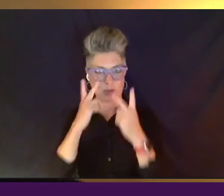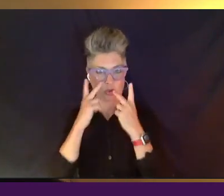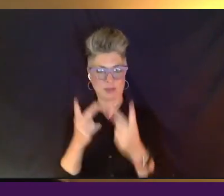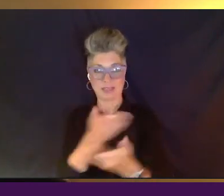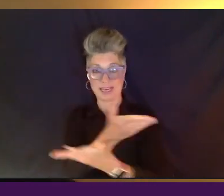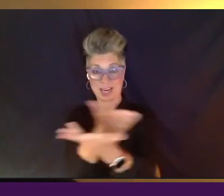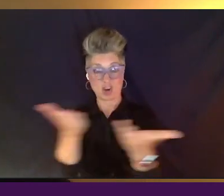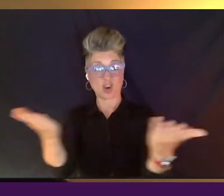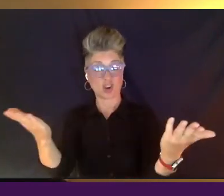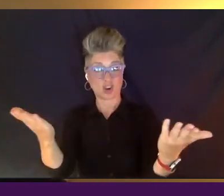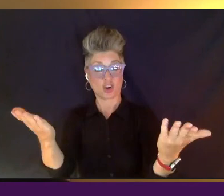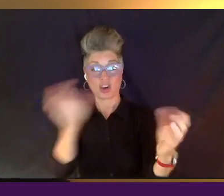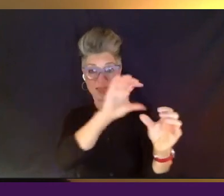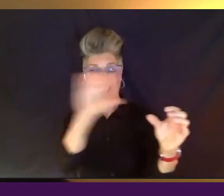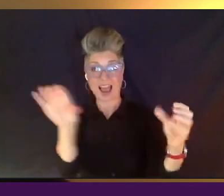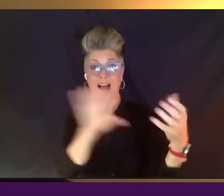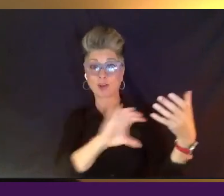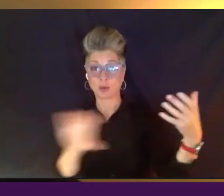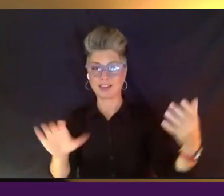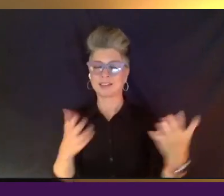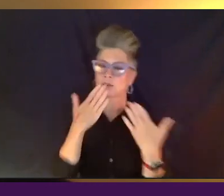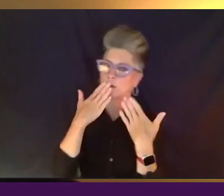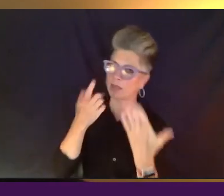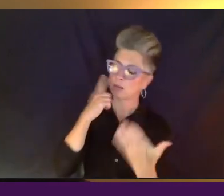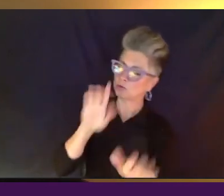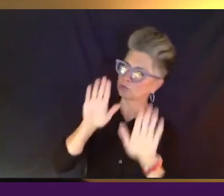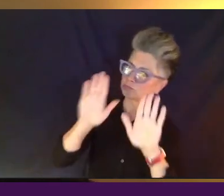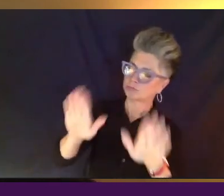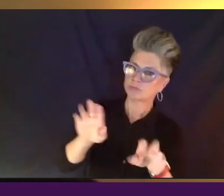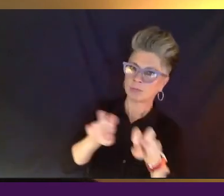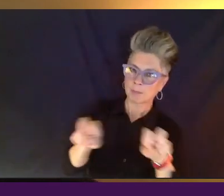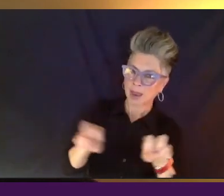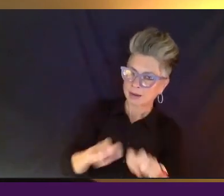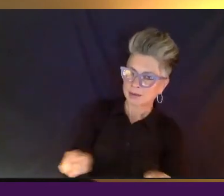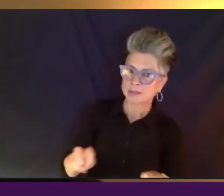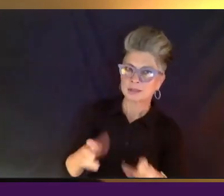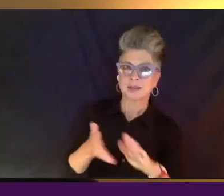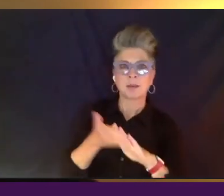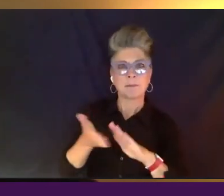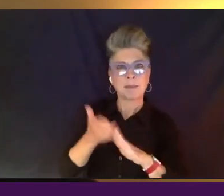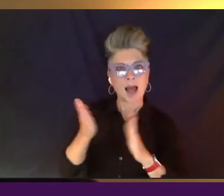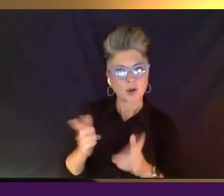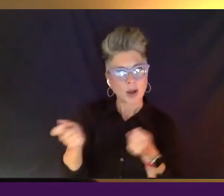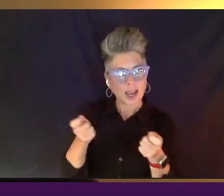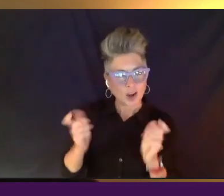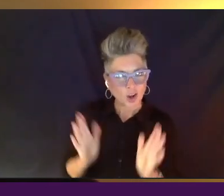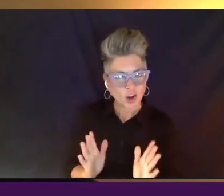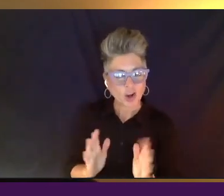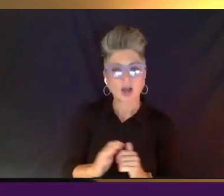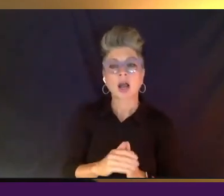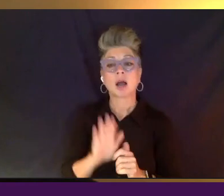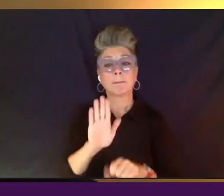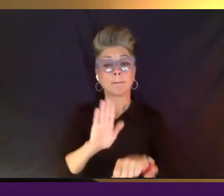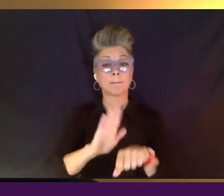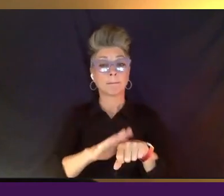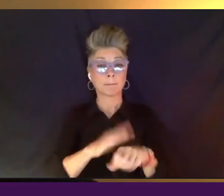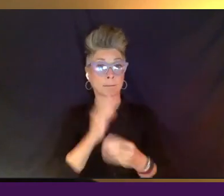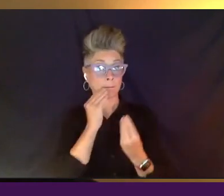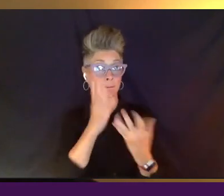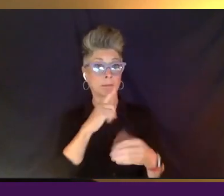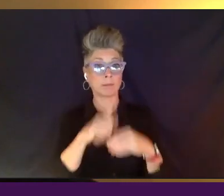gallery. So thank you to our great panelists and moderator. Just a heads up about later this afternoon.